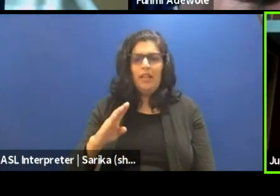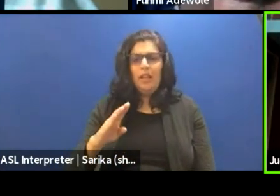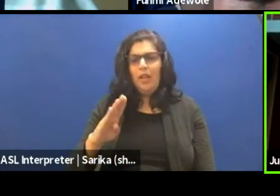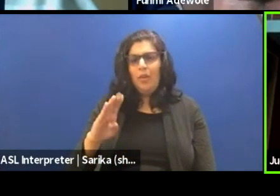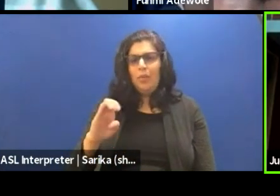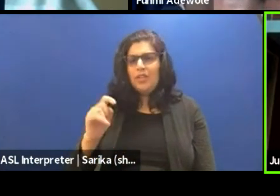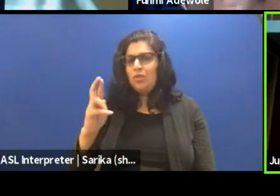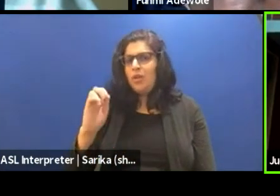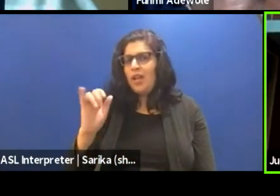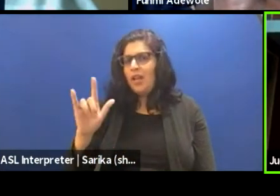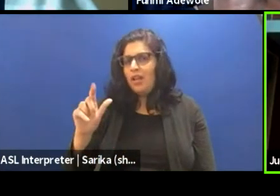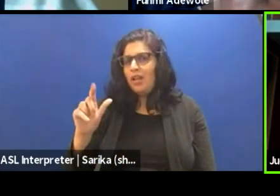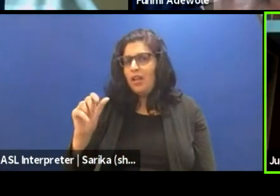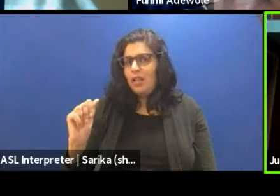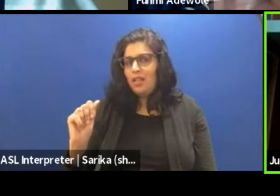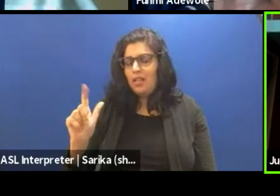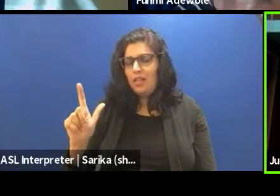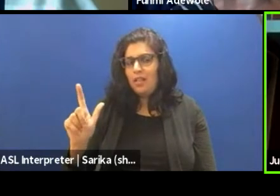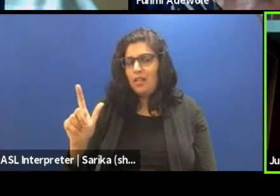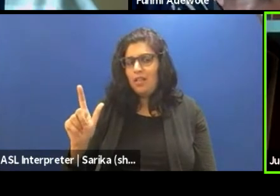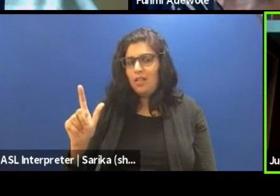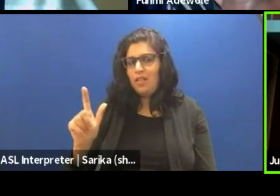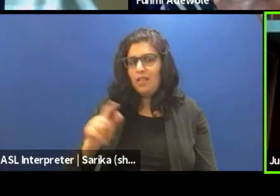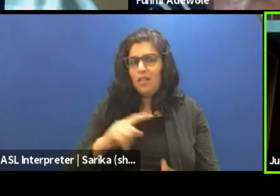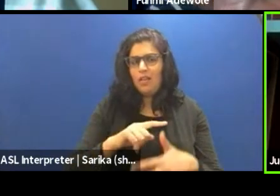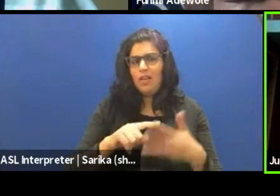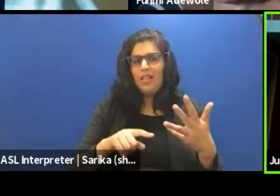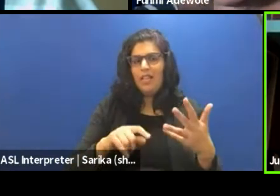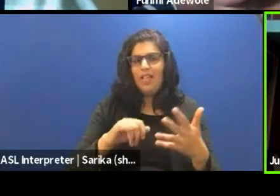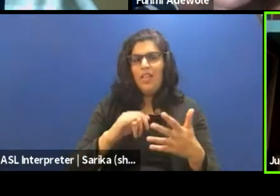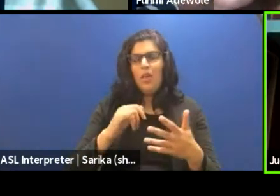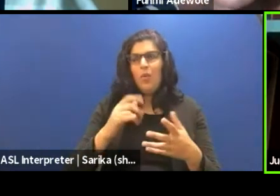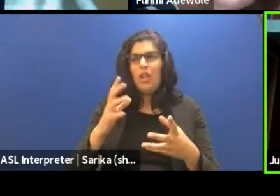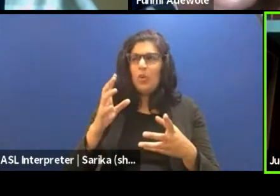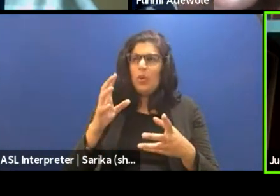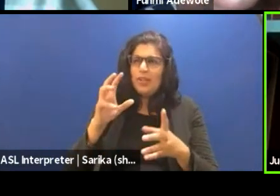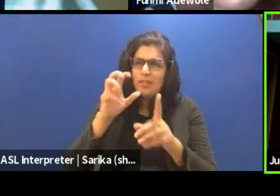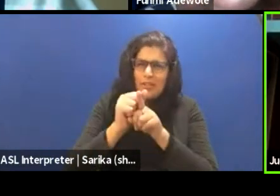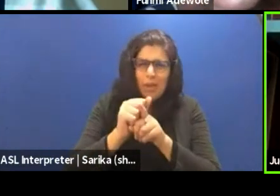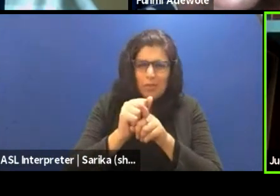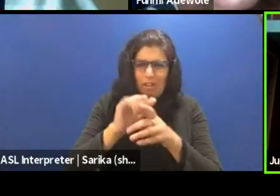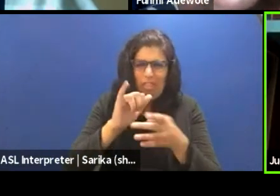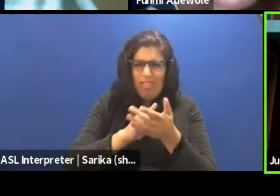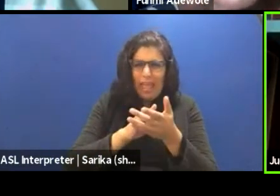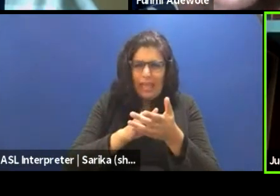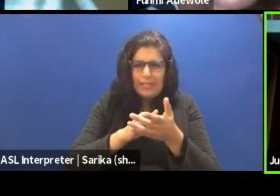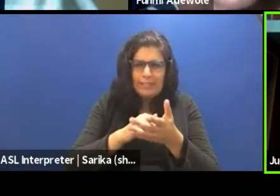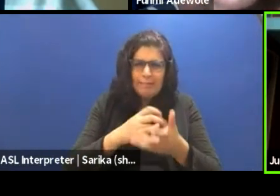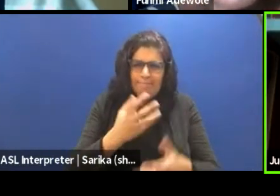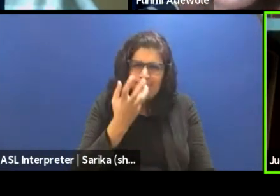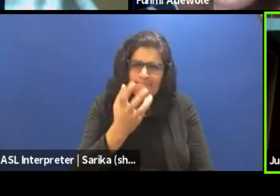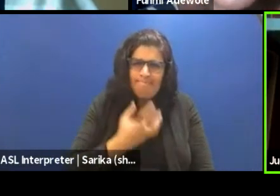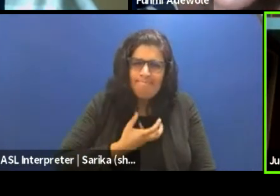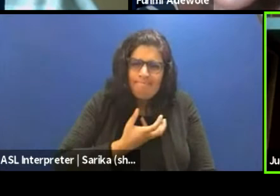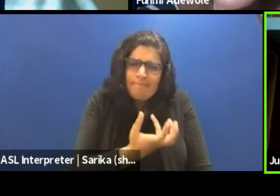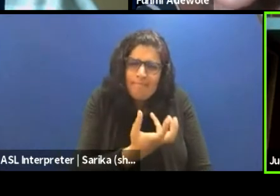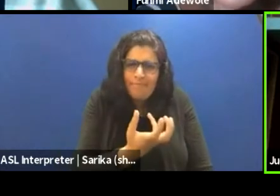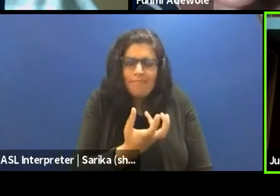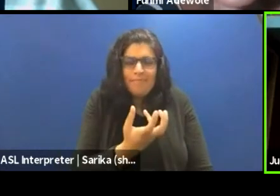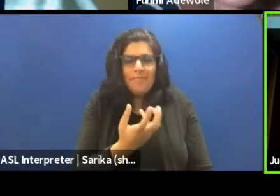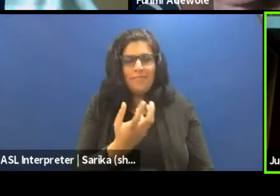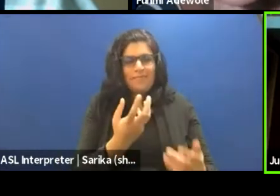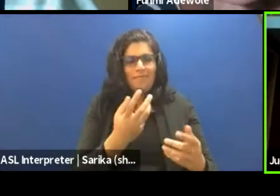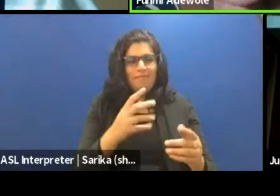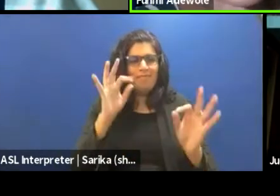stuff. The minute you can capture that, the zeitgeist of it, then I think it's homesteading free.